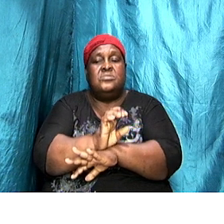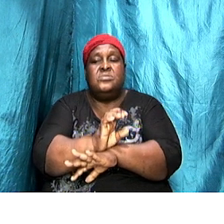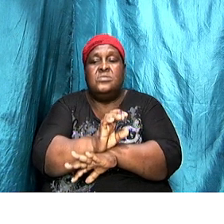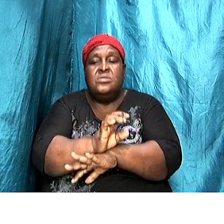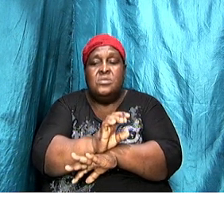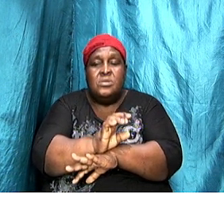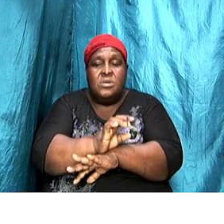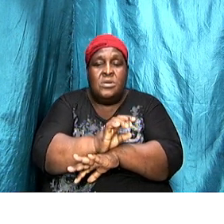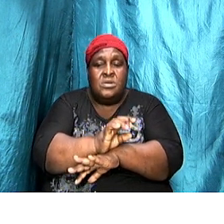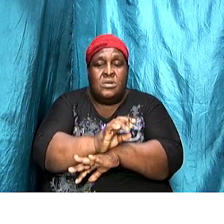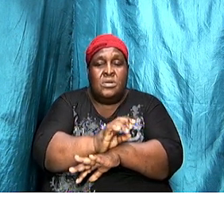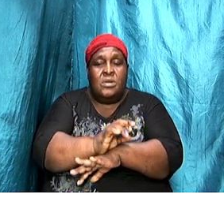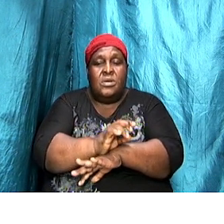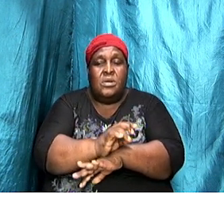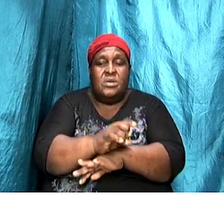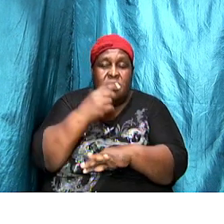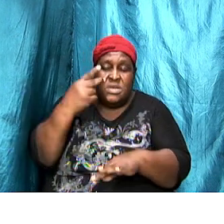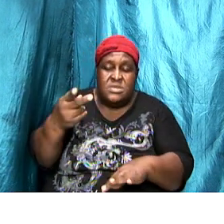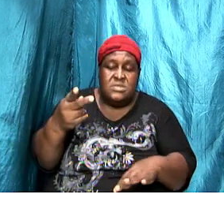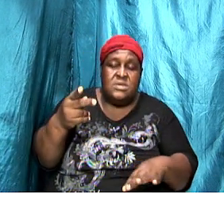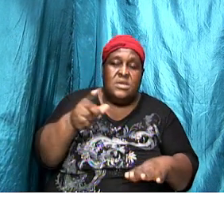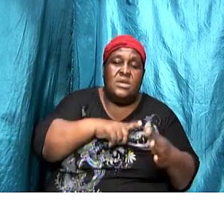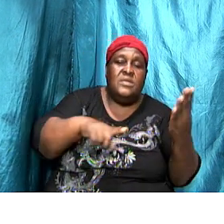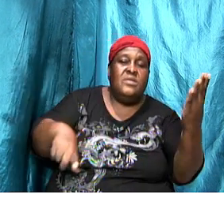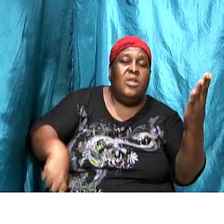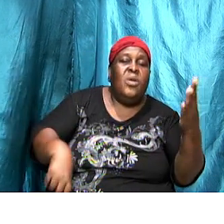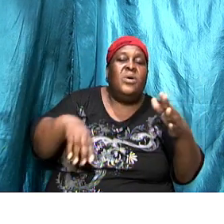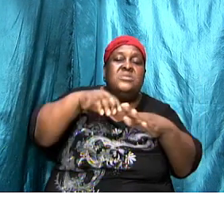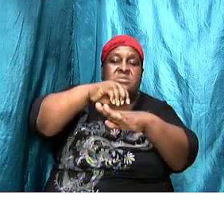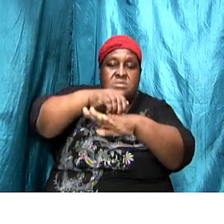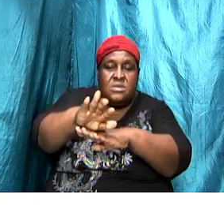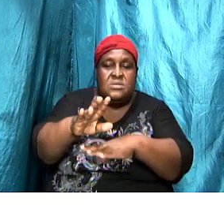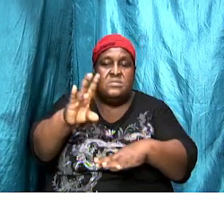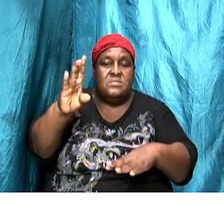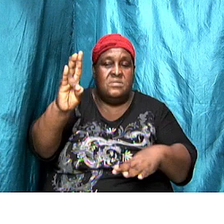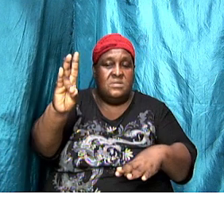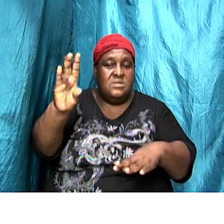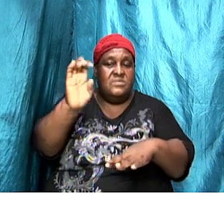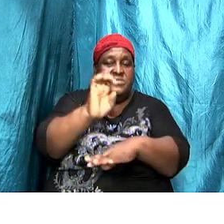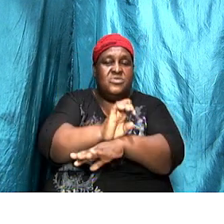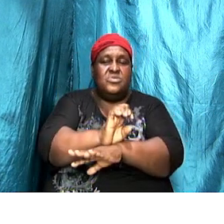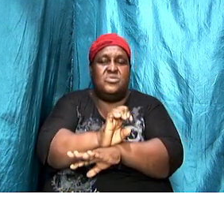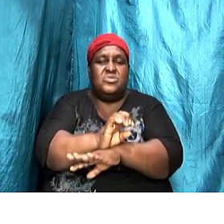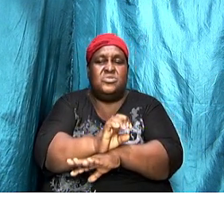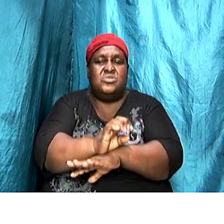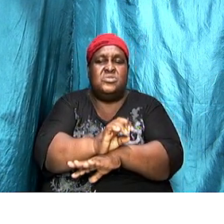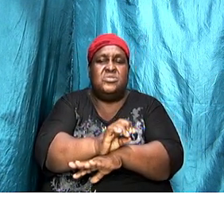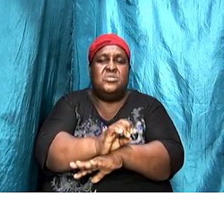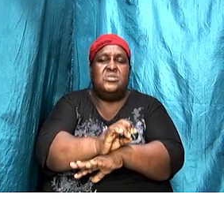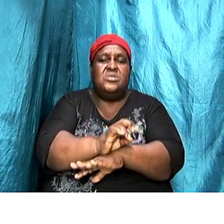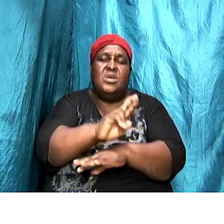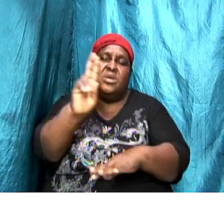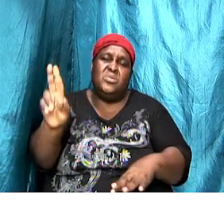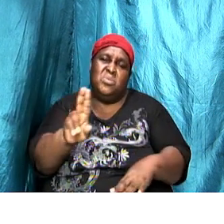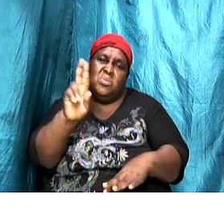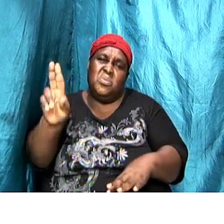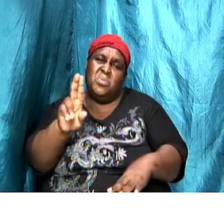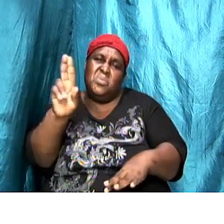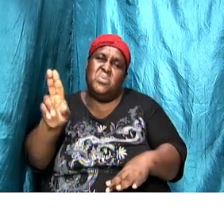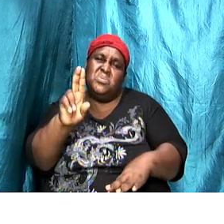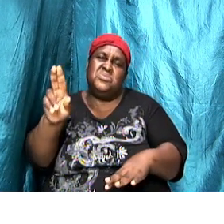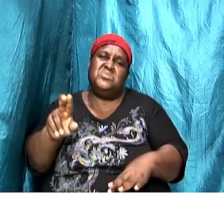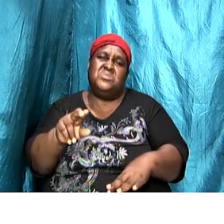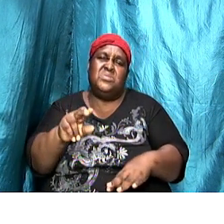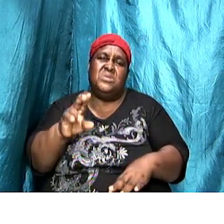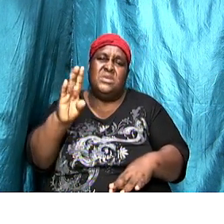Lord sent to these seven churches and he was going to use them to